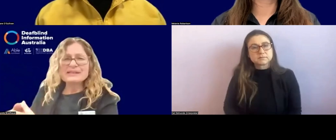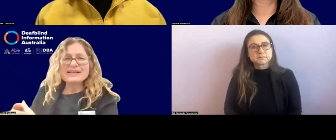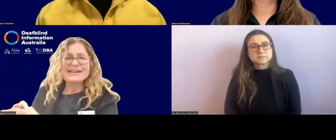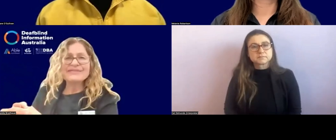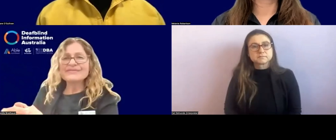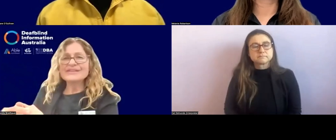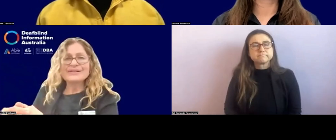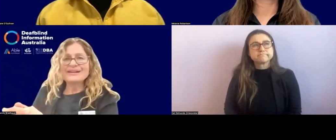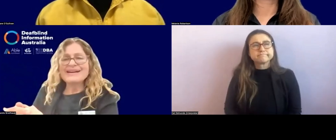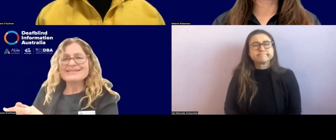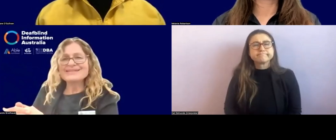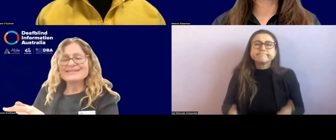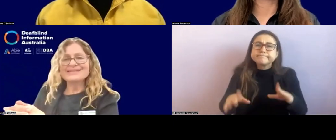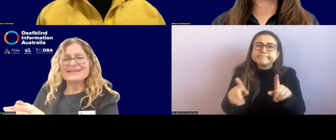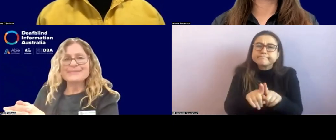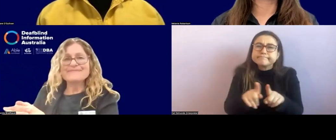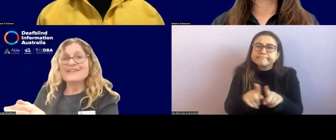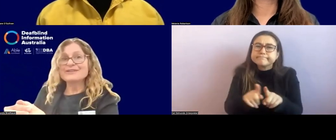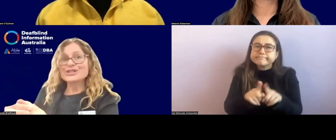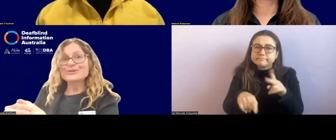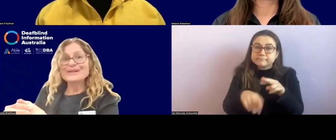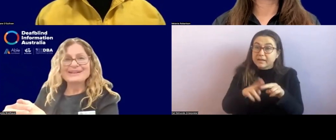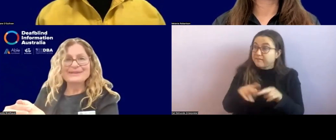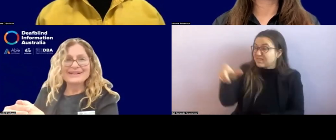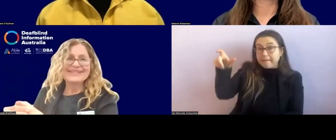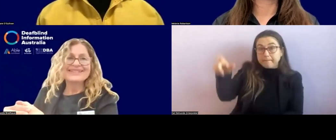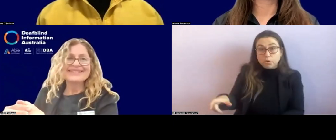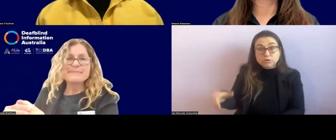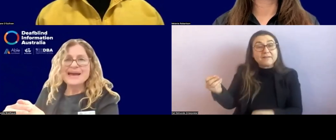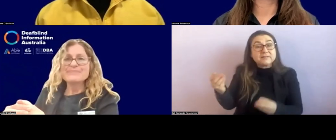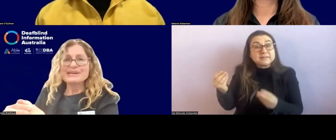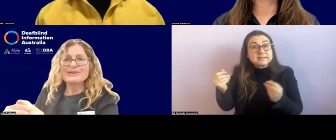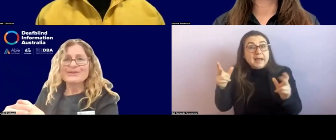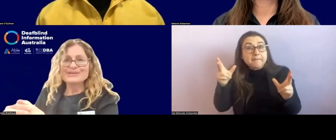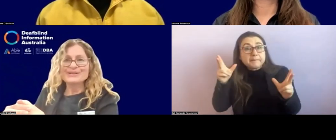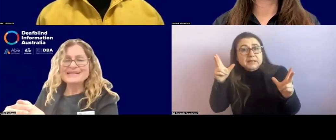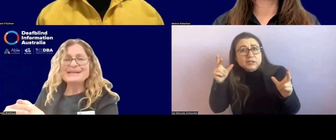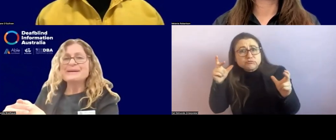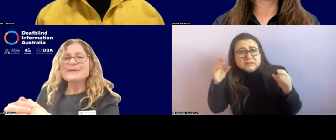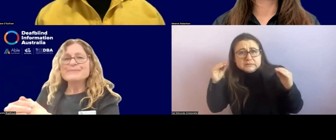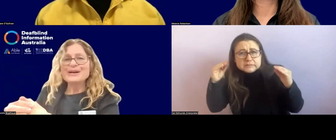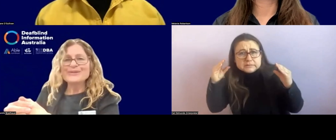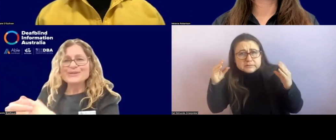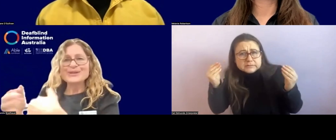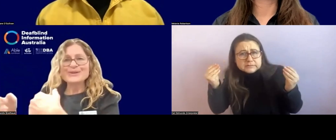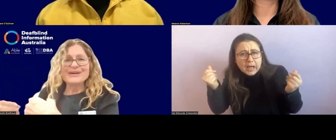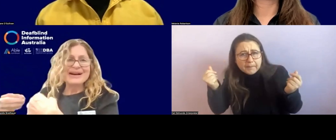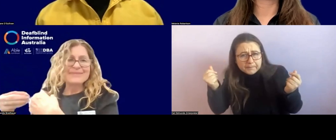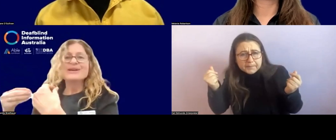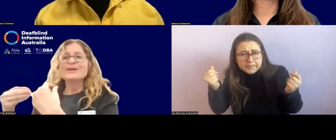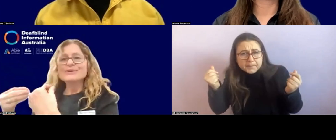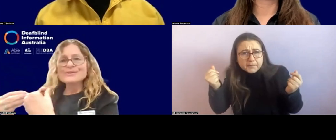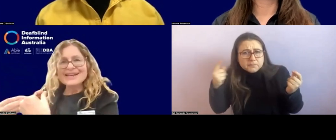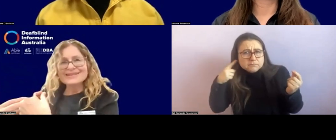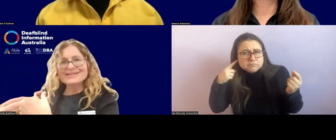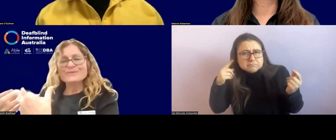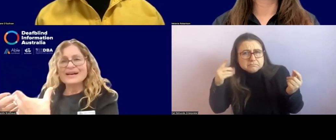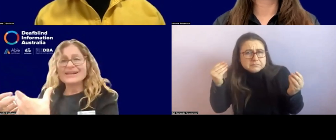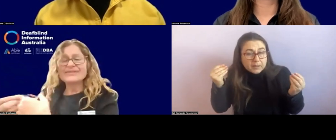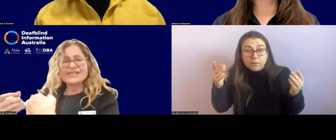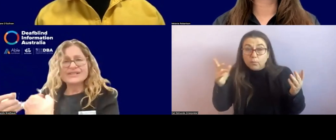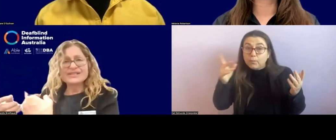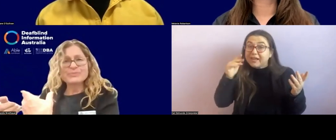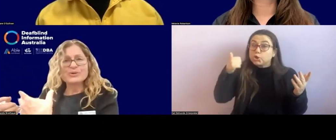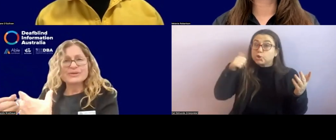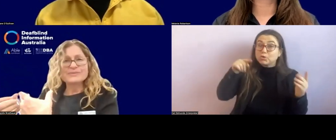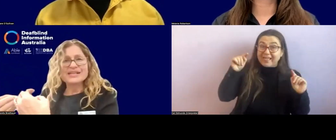Similarly, if the learner has some functional hearing that may be of use, we might also, um, use that as a